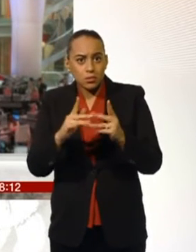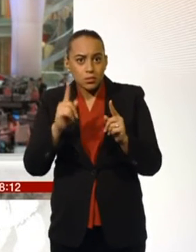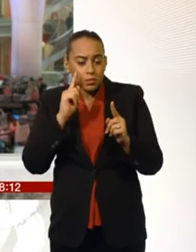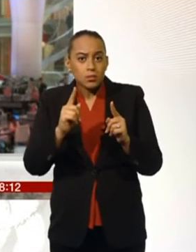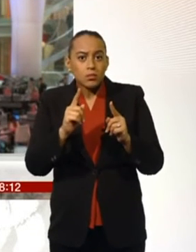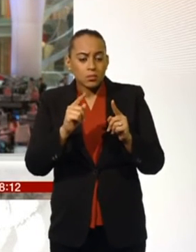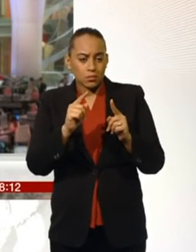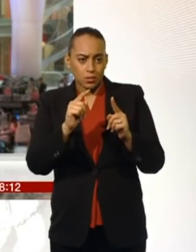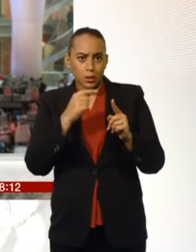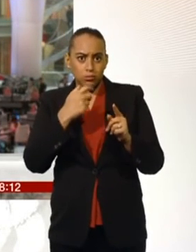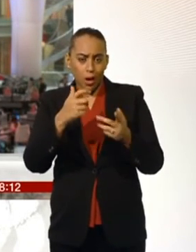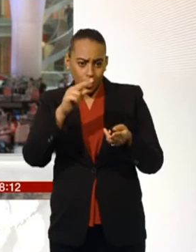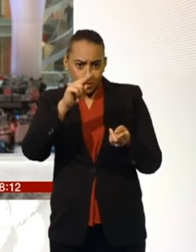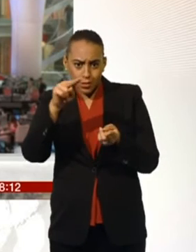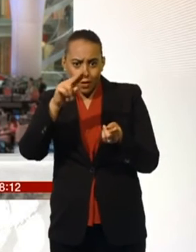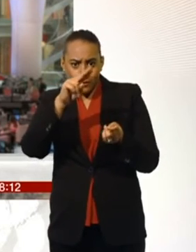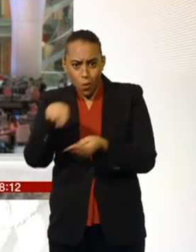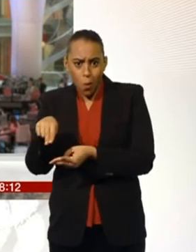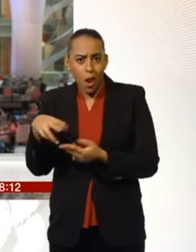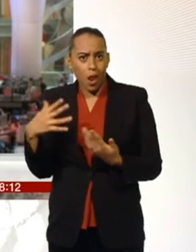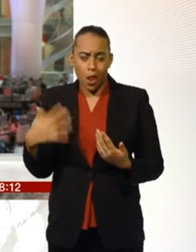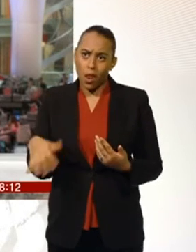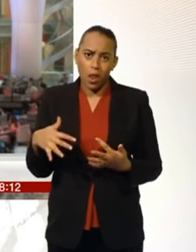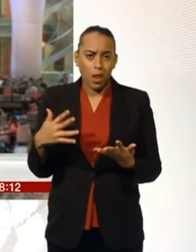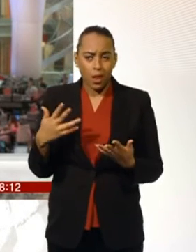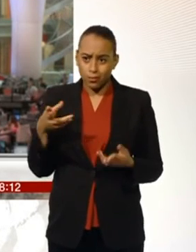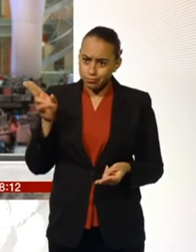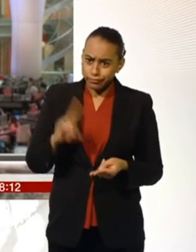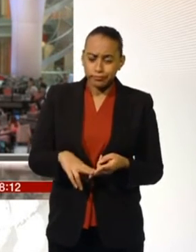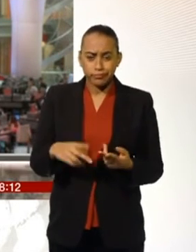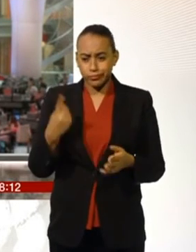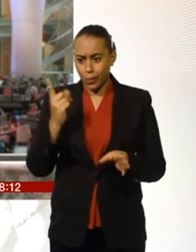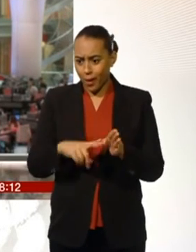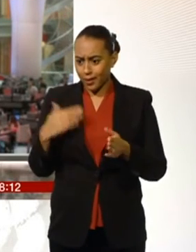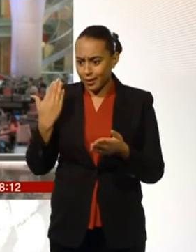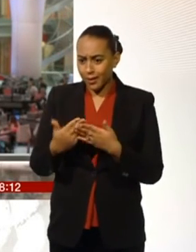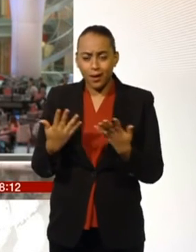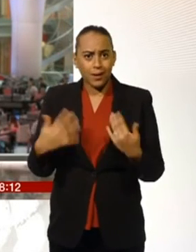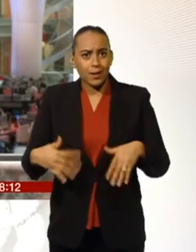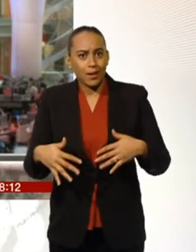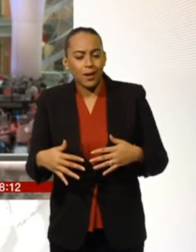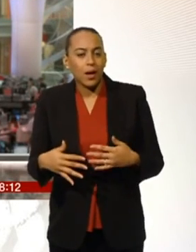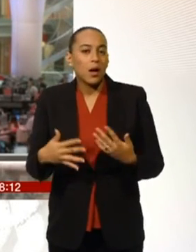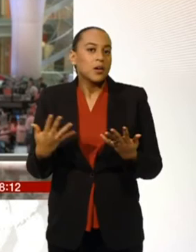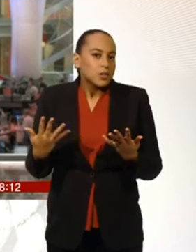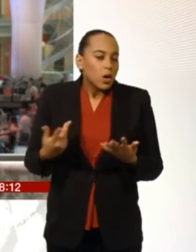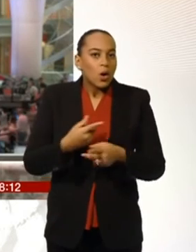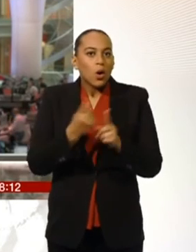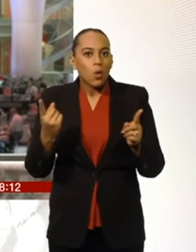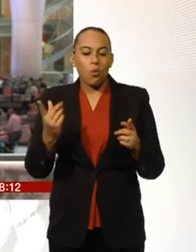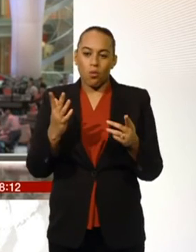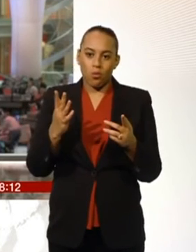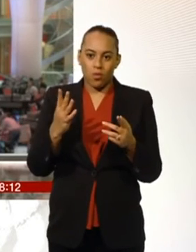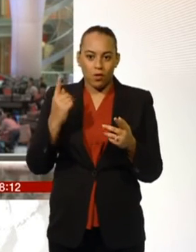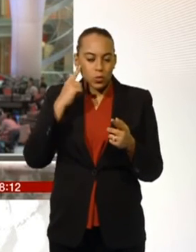sites online to see that prices have fallen quite dramatically over the over the last year in the last few years. So yeah, it's a case of getting out there and